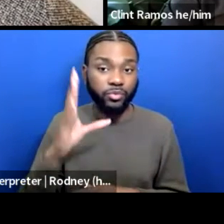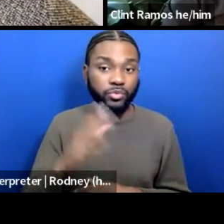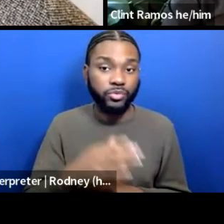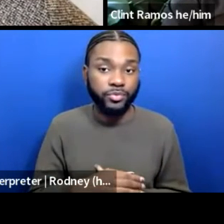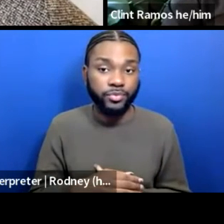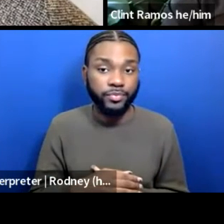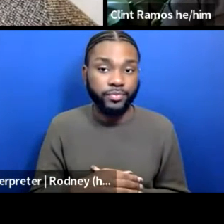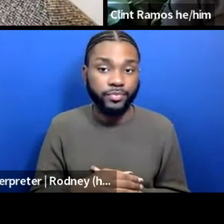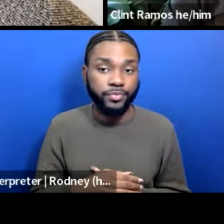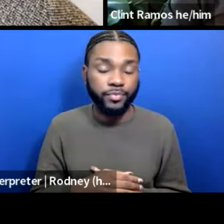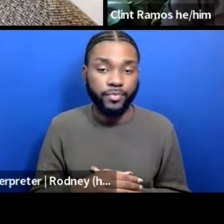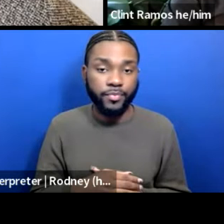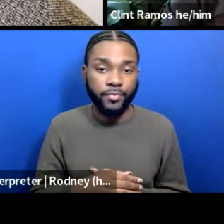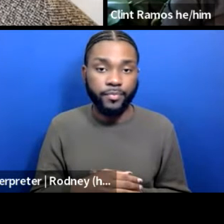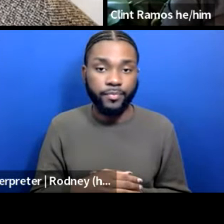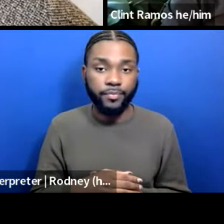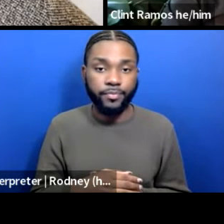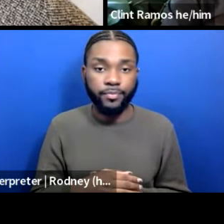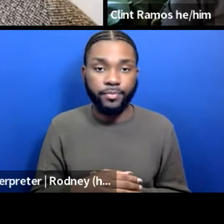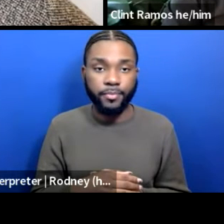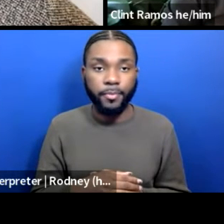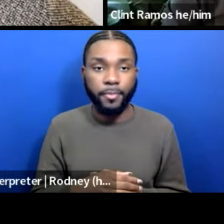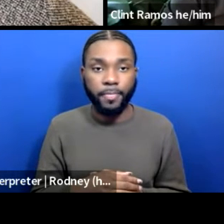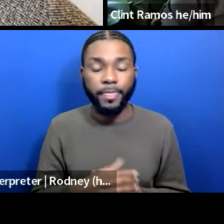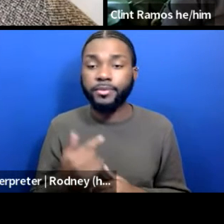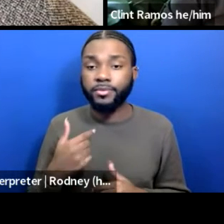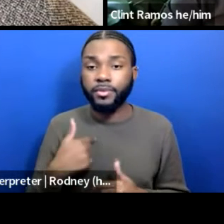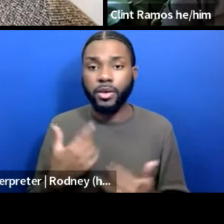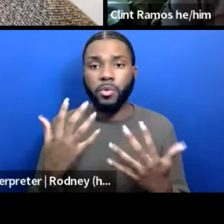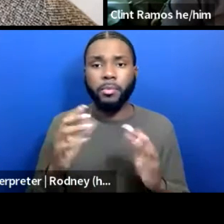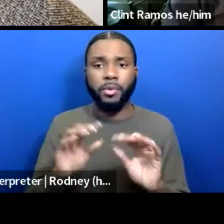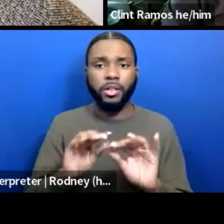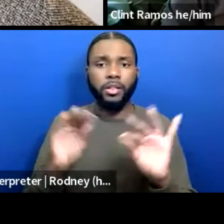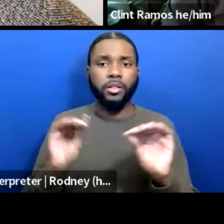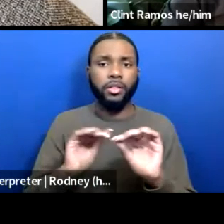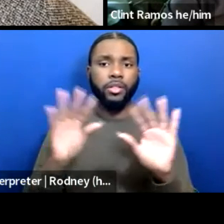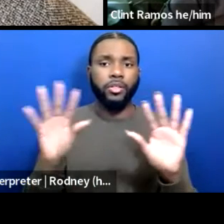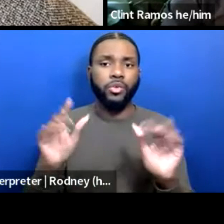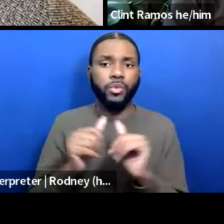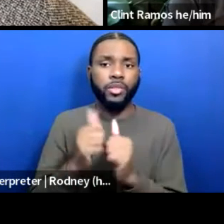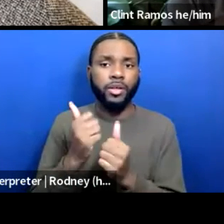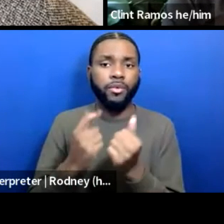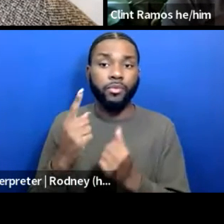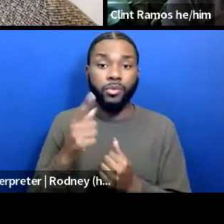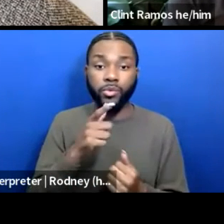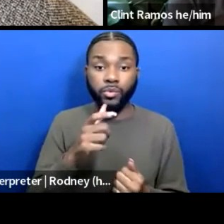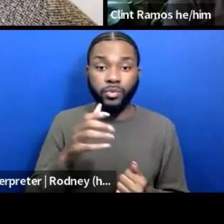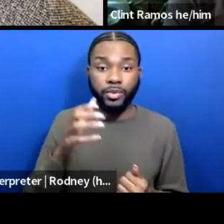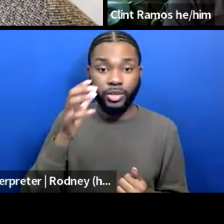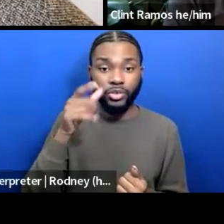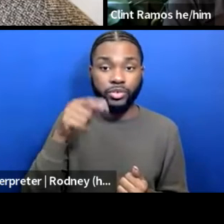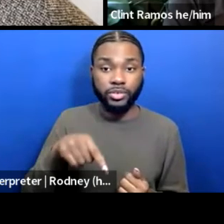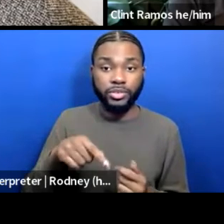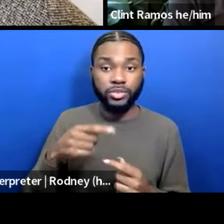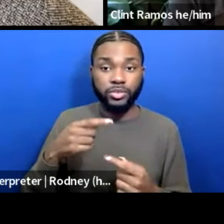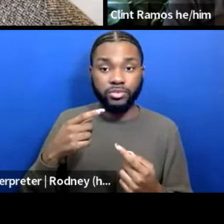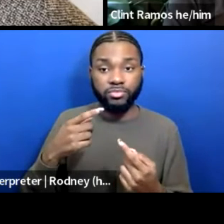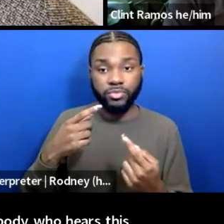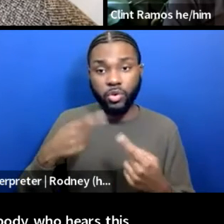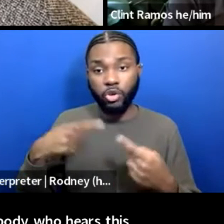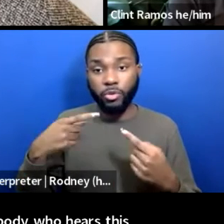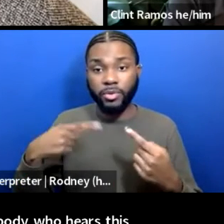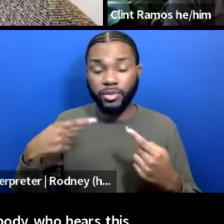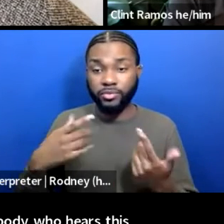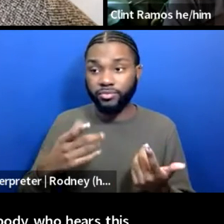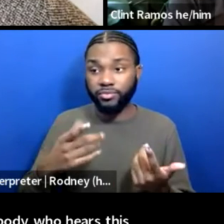And so I want to be clear with everybody who hears this argument. All